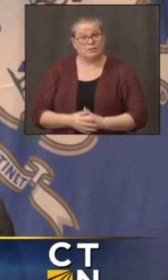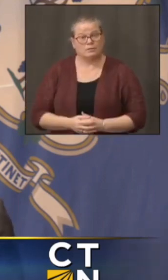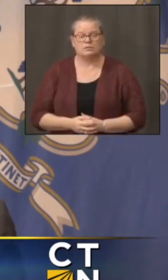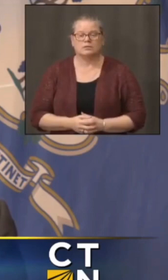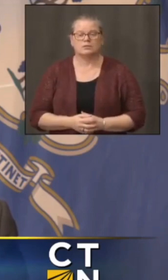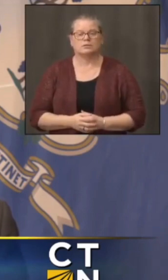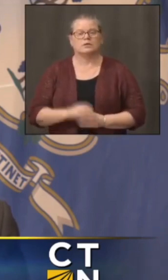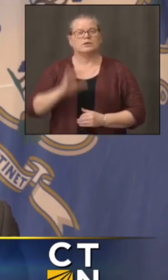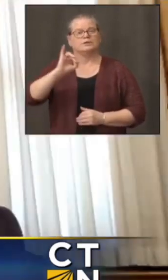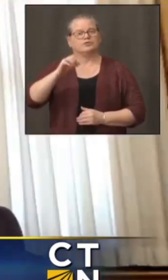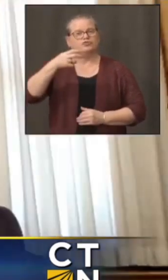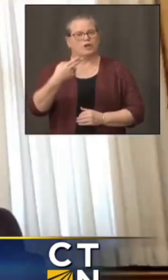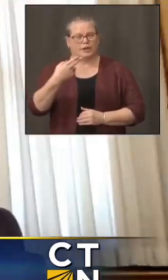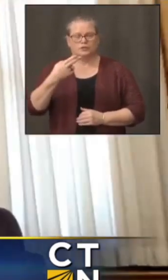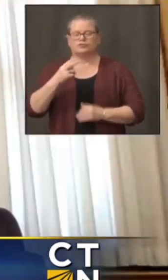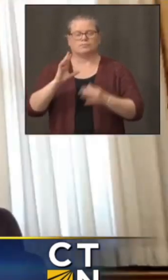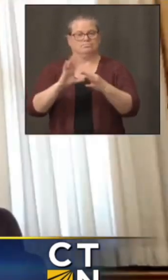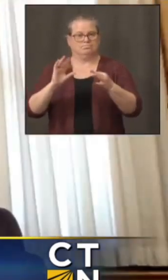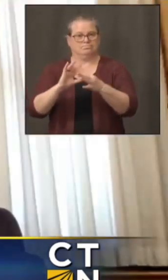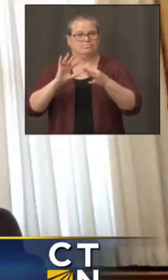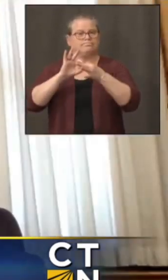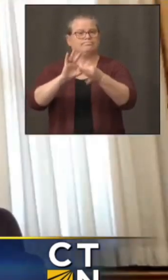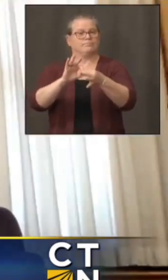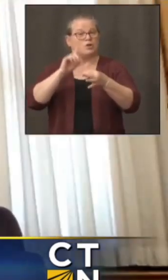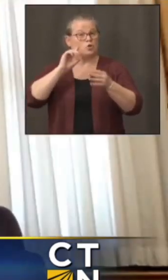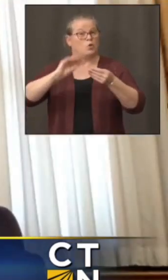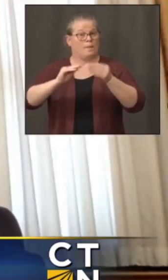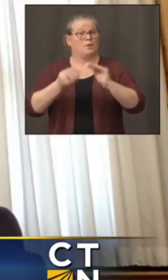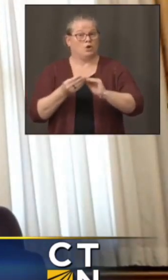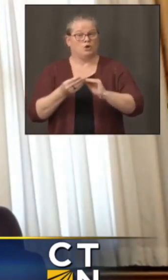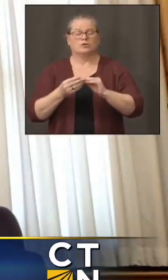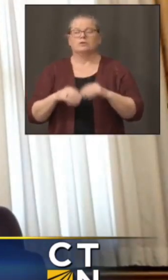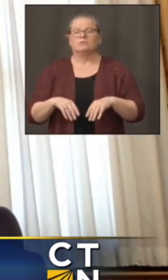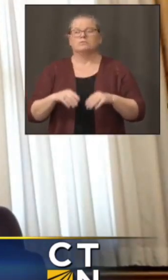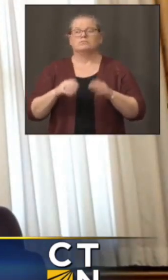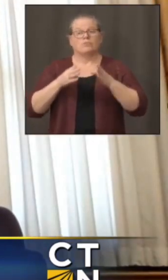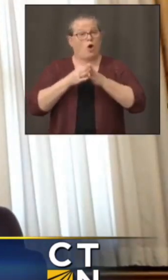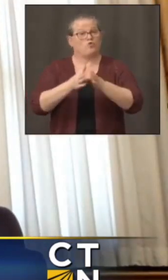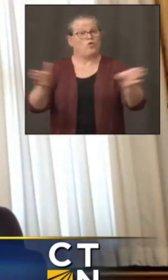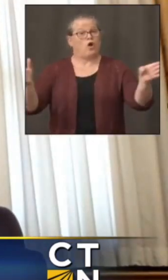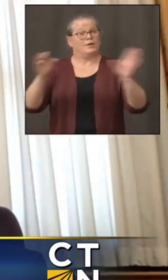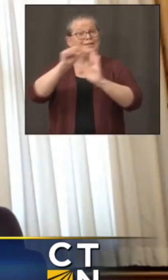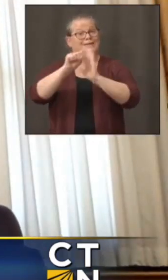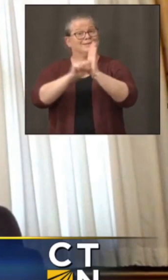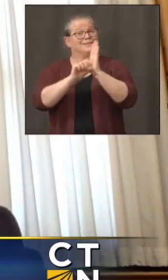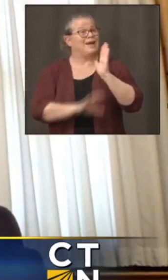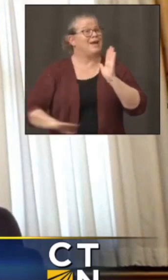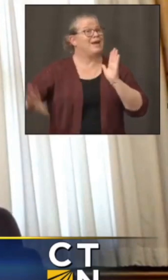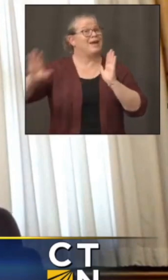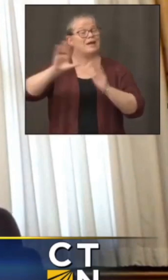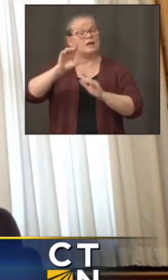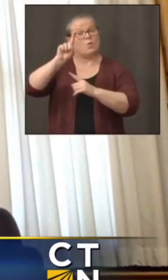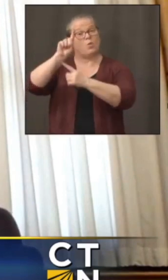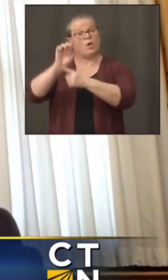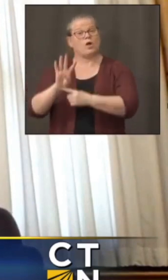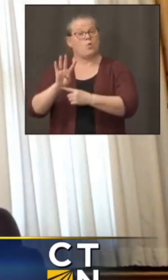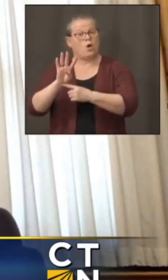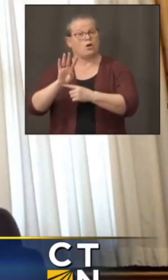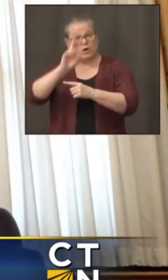statistics um you know statewide a quarter of hospital beds in total are unutilized right now